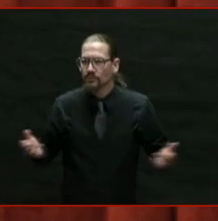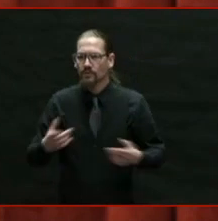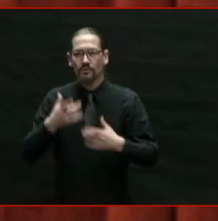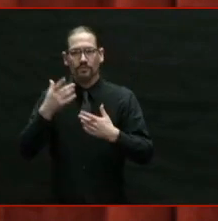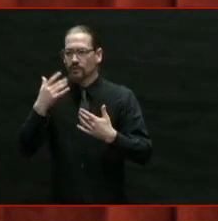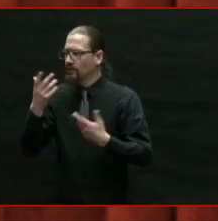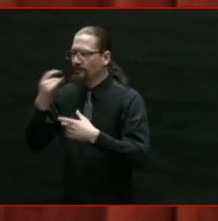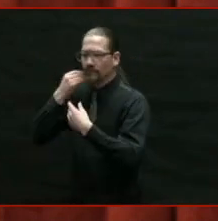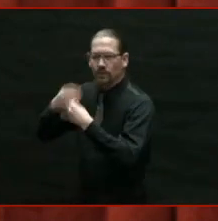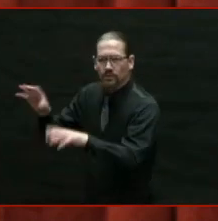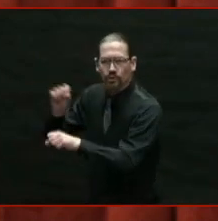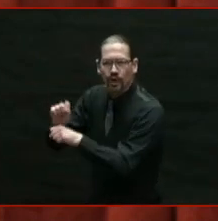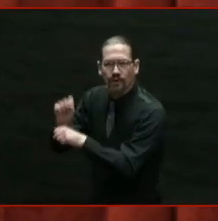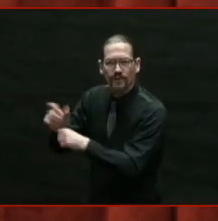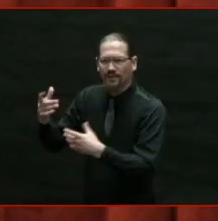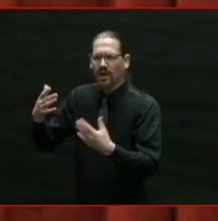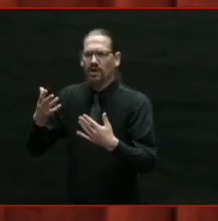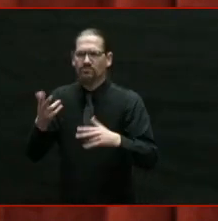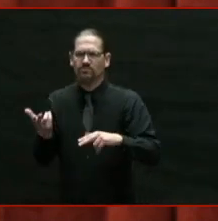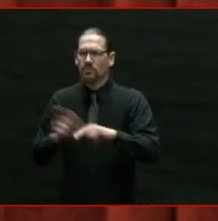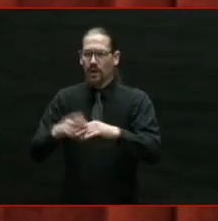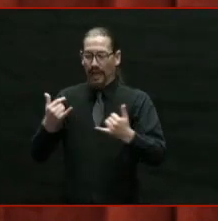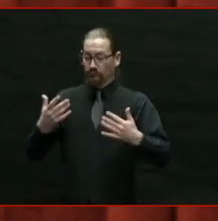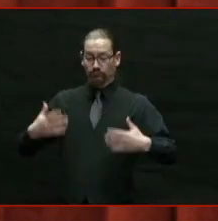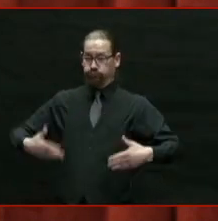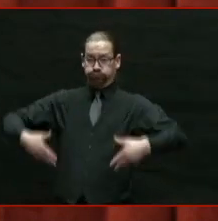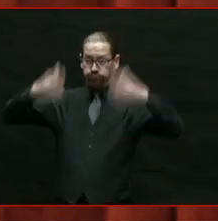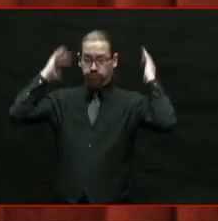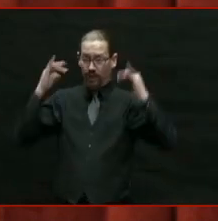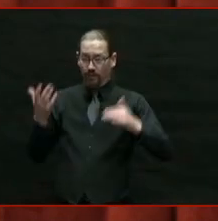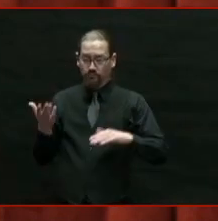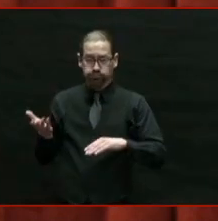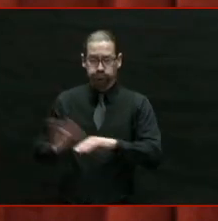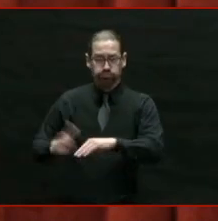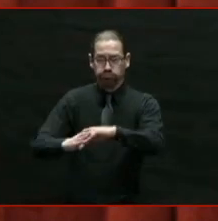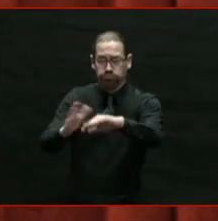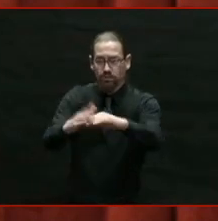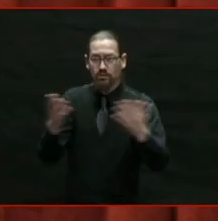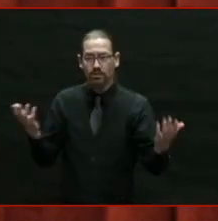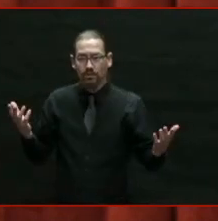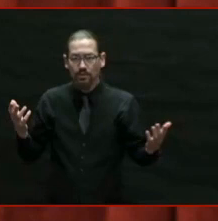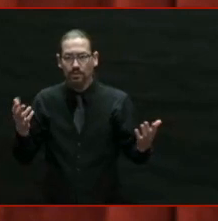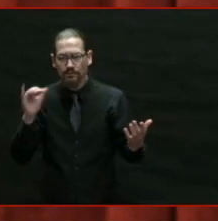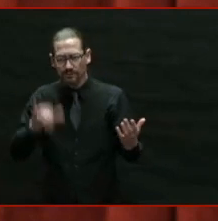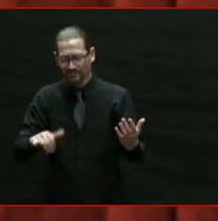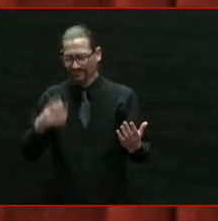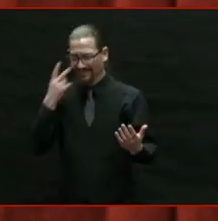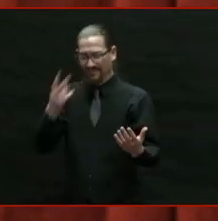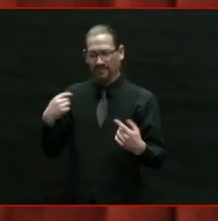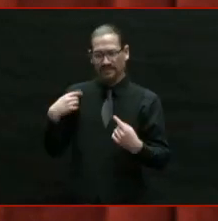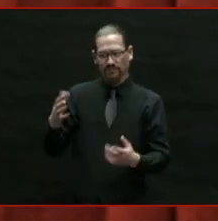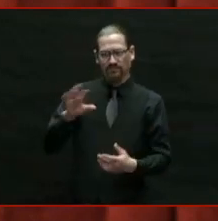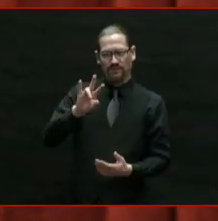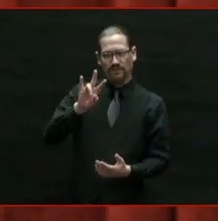And now, because of it, 7,000 Rhode Islanders who had been laid off because of COVID